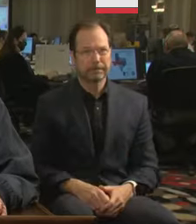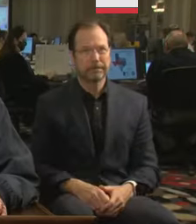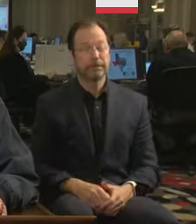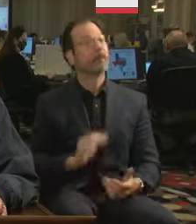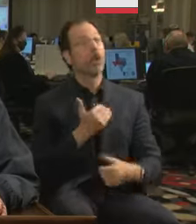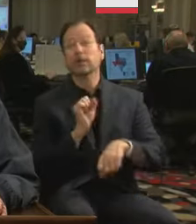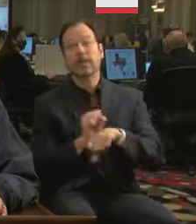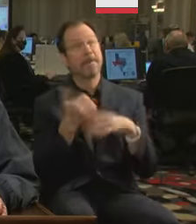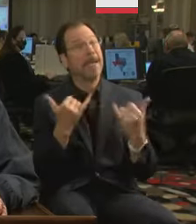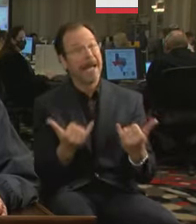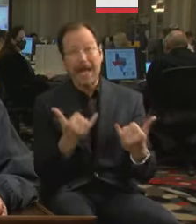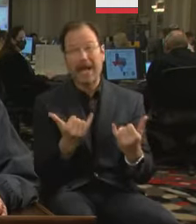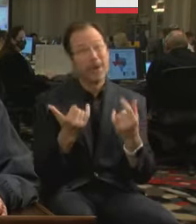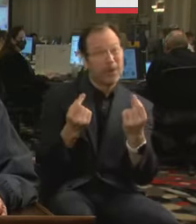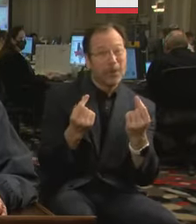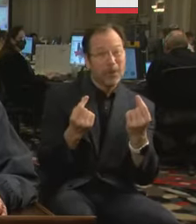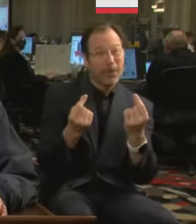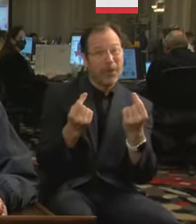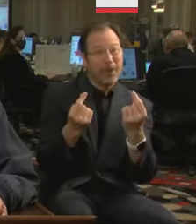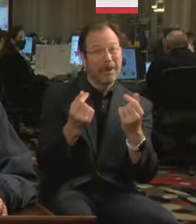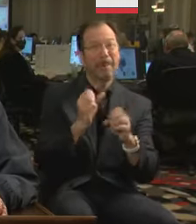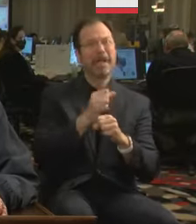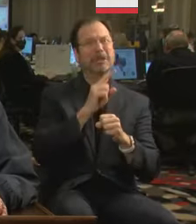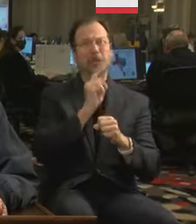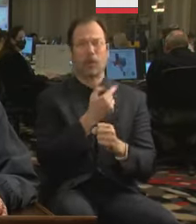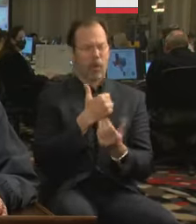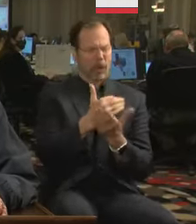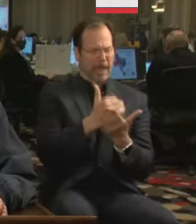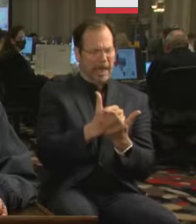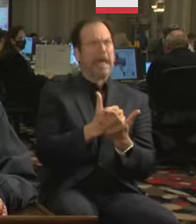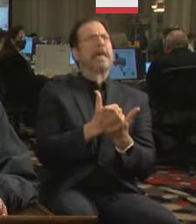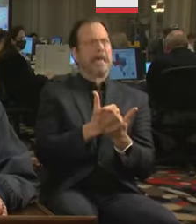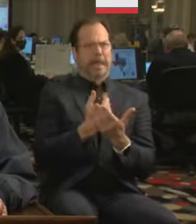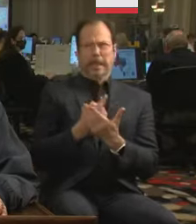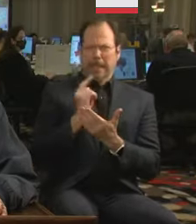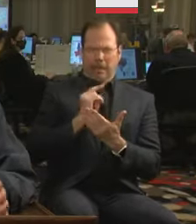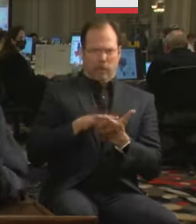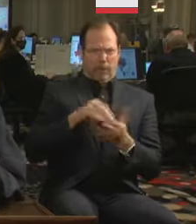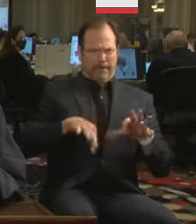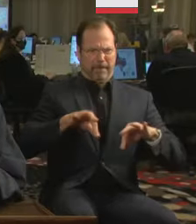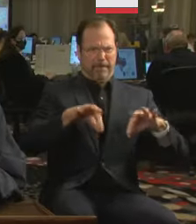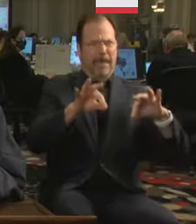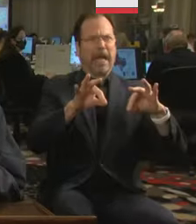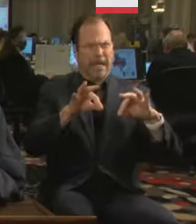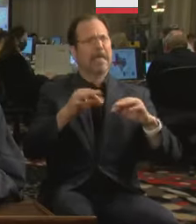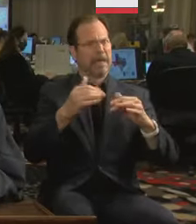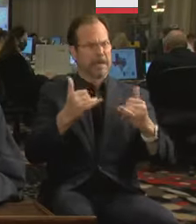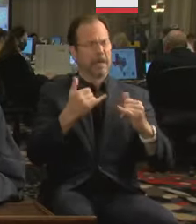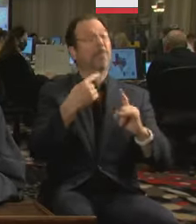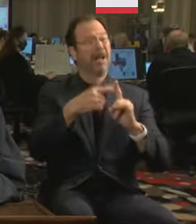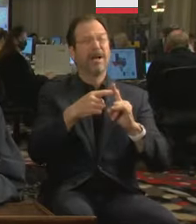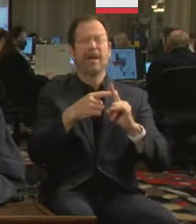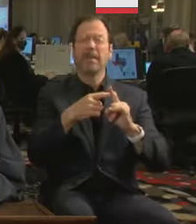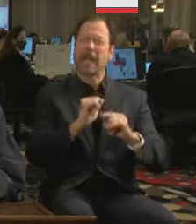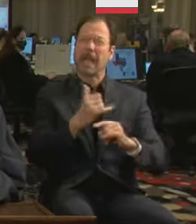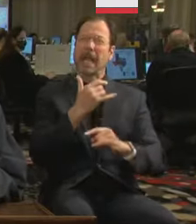Our task now is to take the lessons learned from the past week, as well as the anger